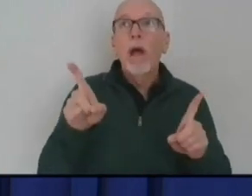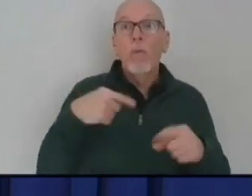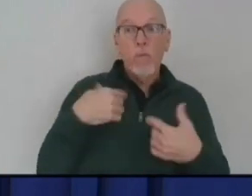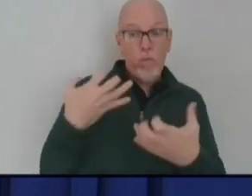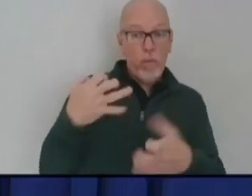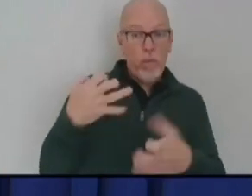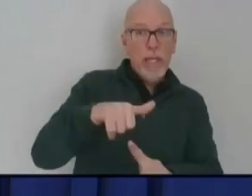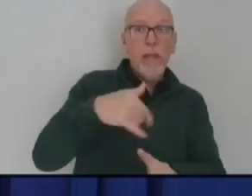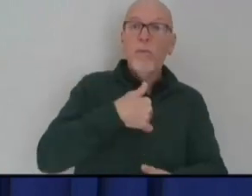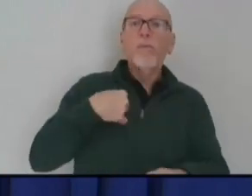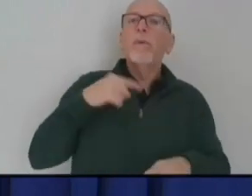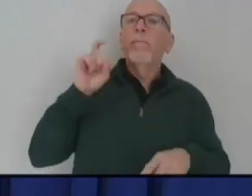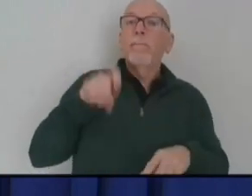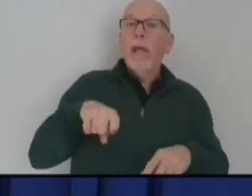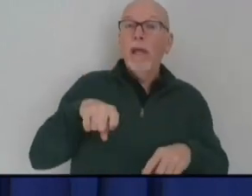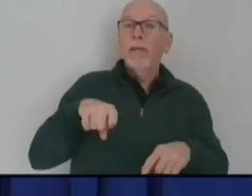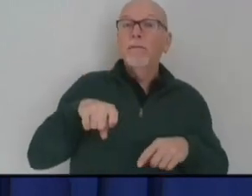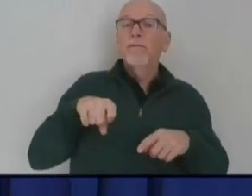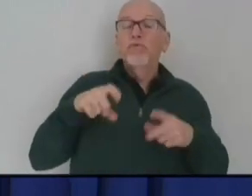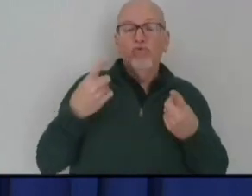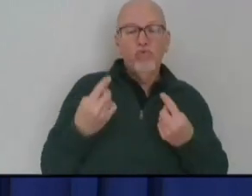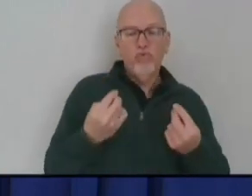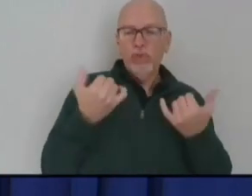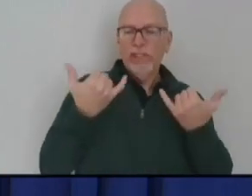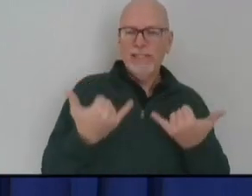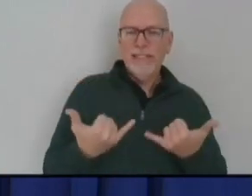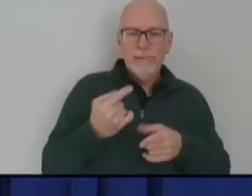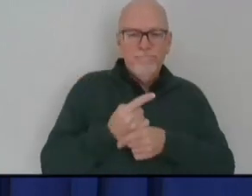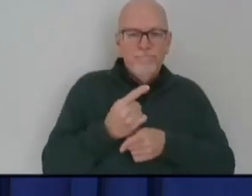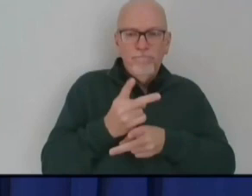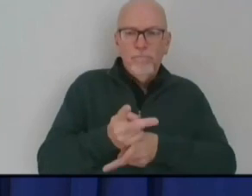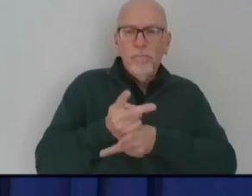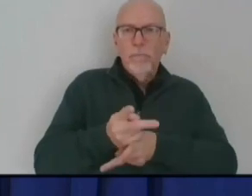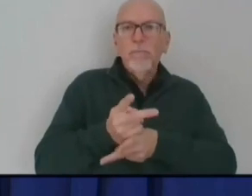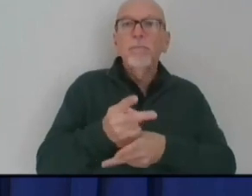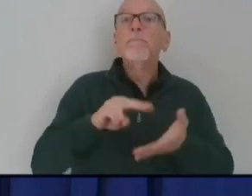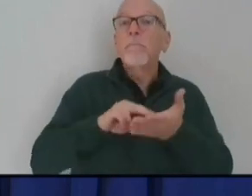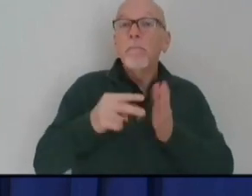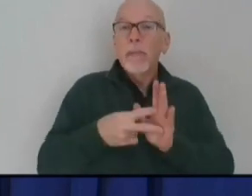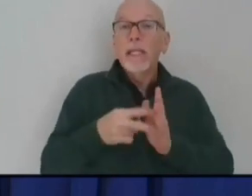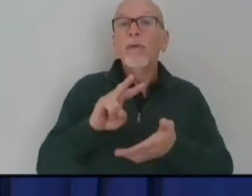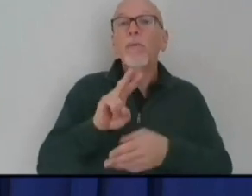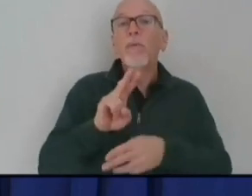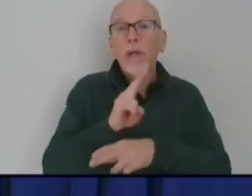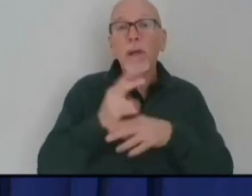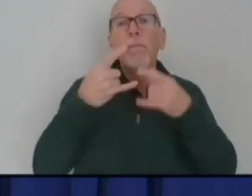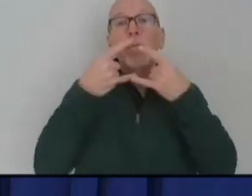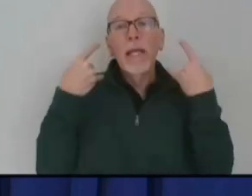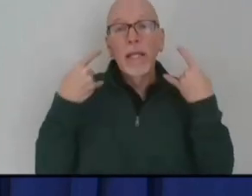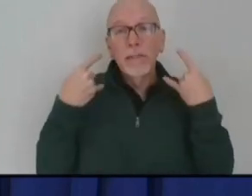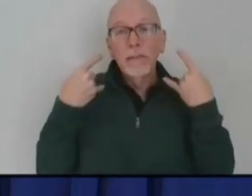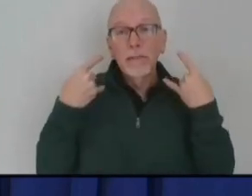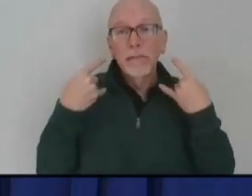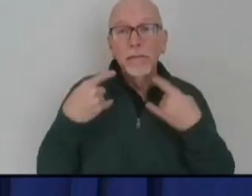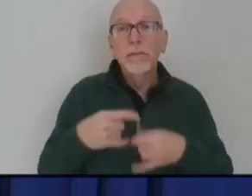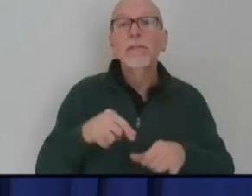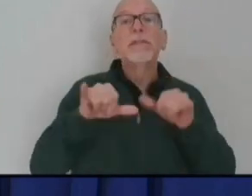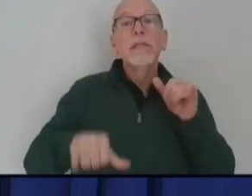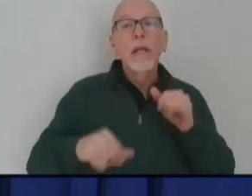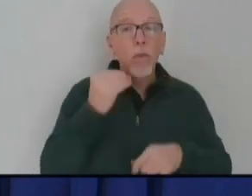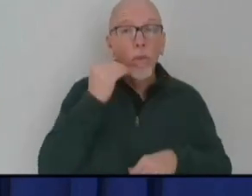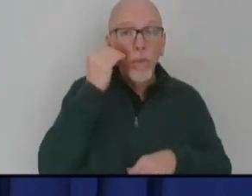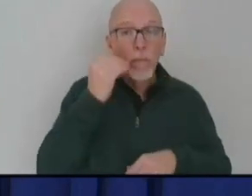tools that we have at our disposal. That means wearing a mask, staying home and socially distancing,